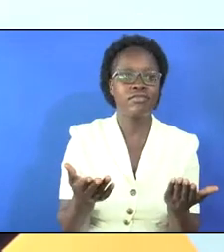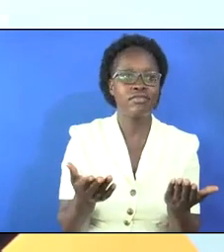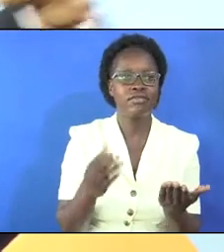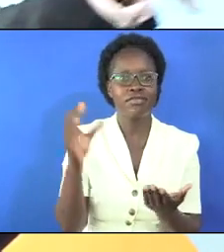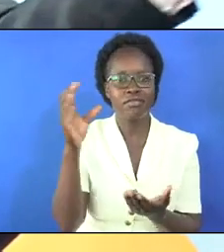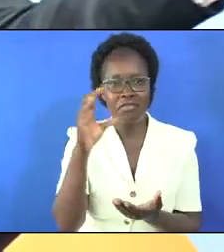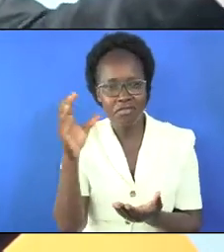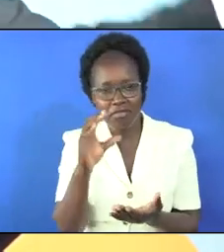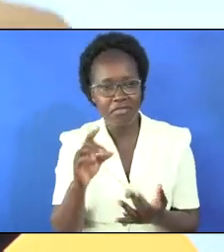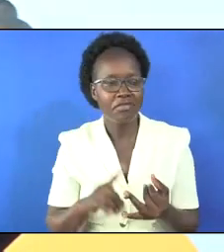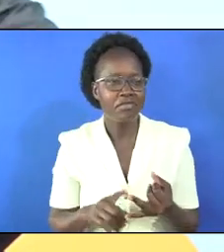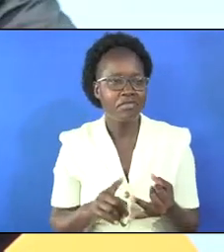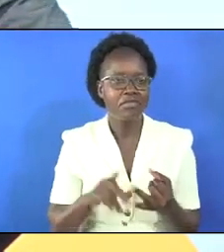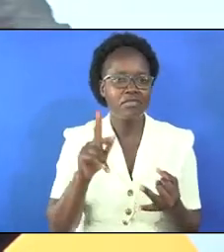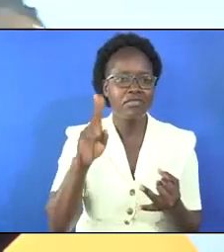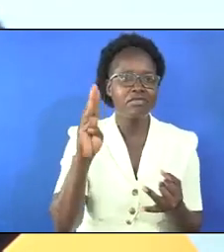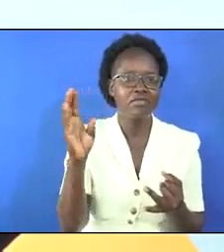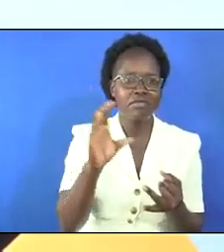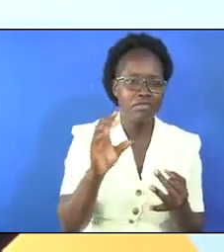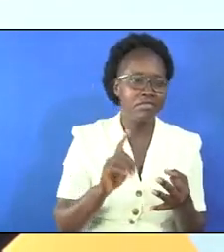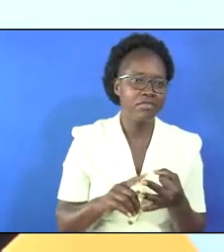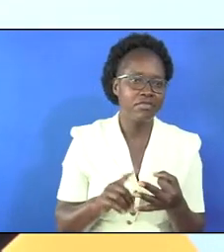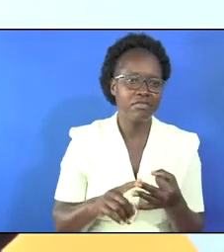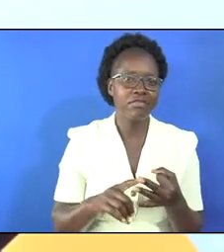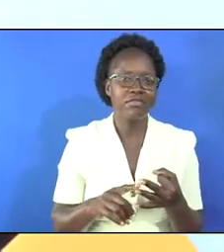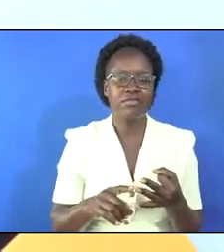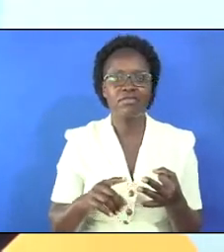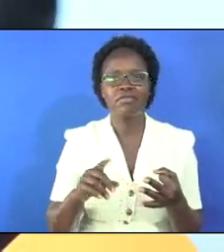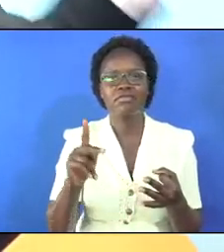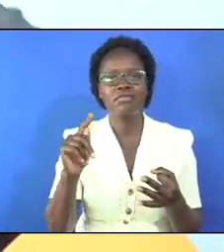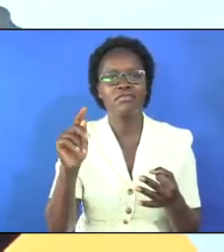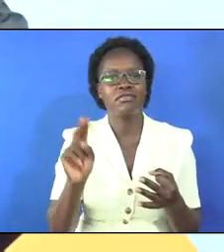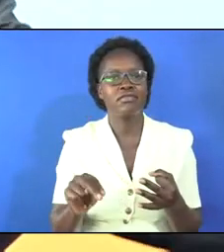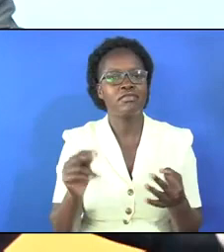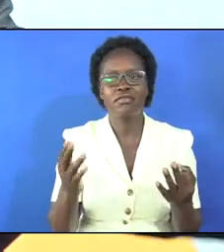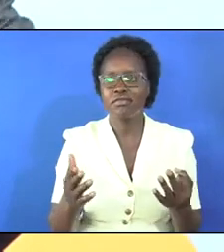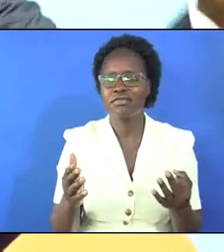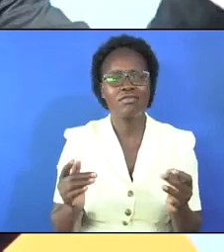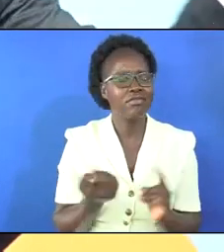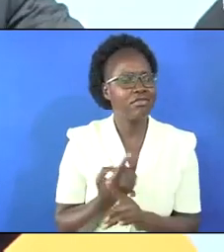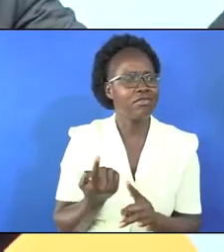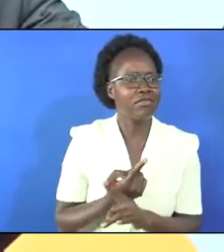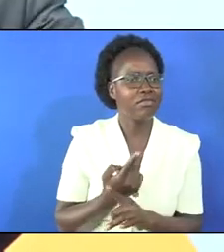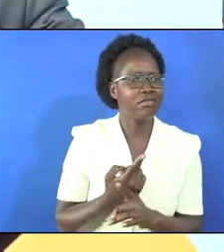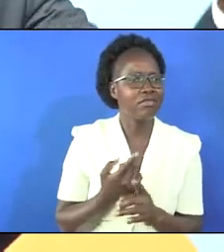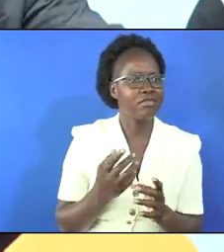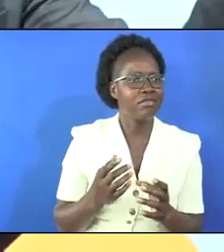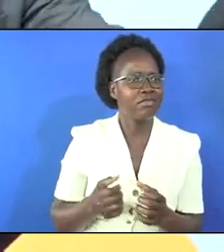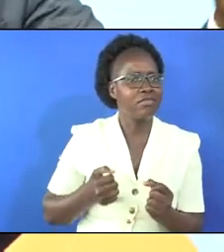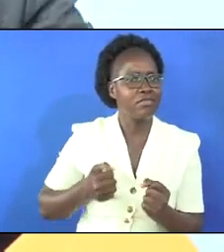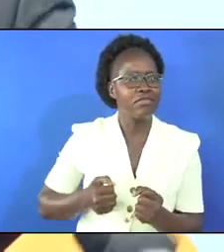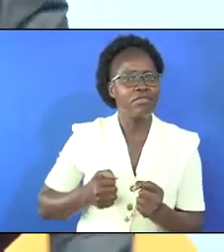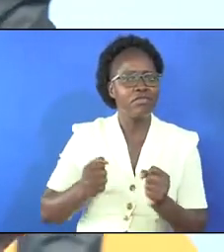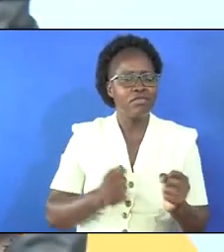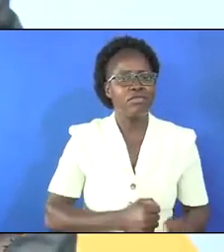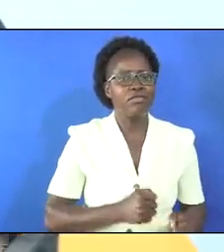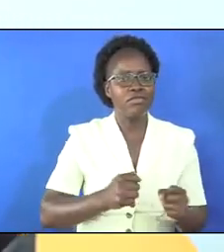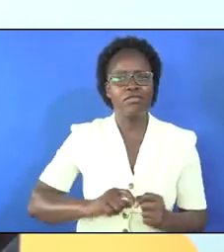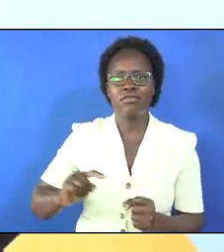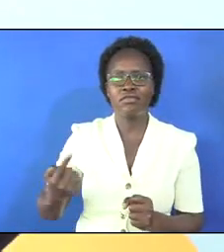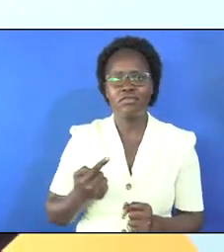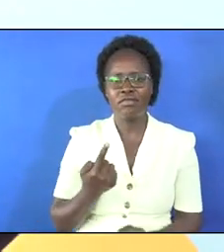the citizen the kbc the this this the this this the only girl in homer bay county